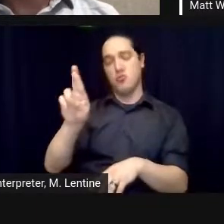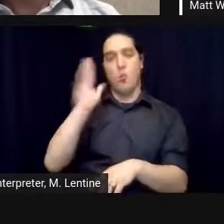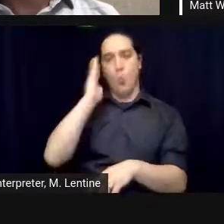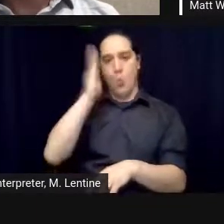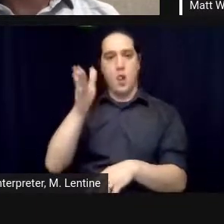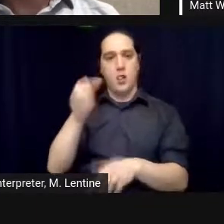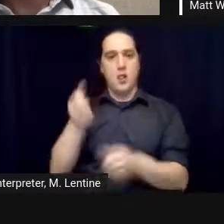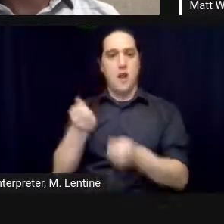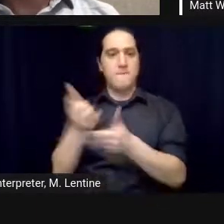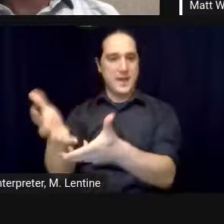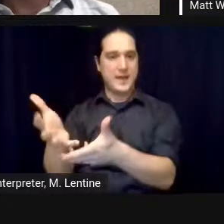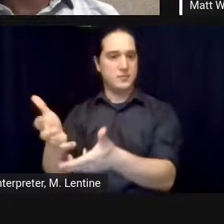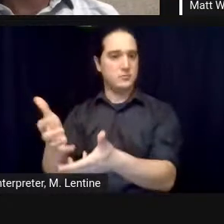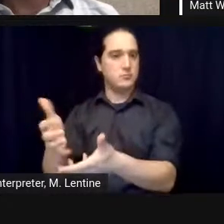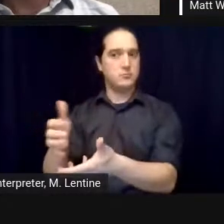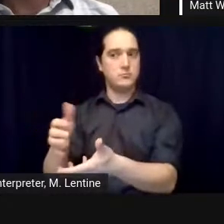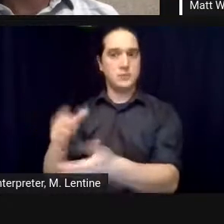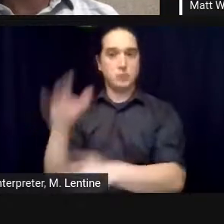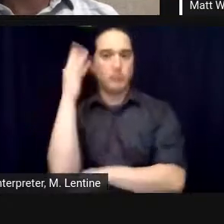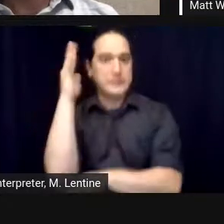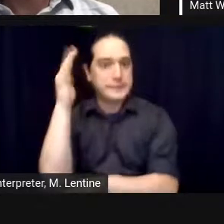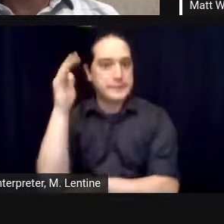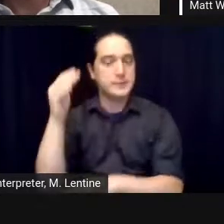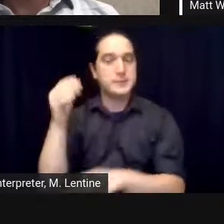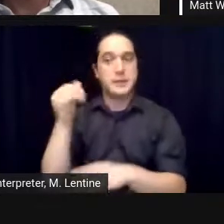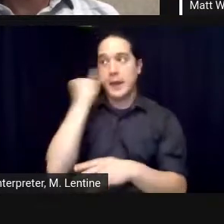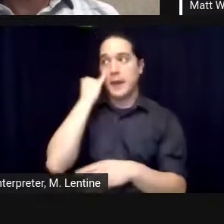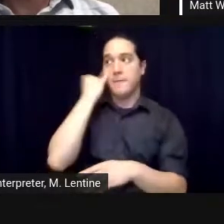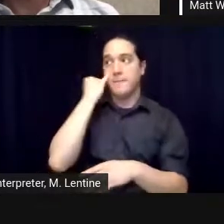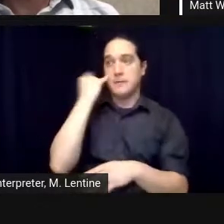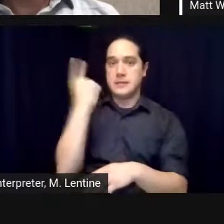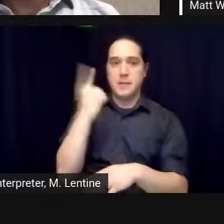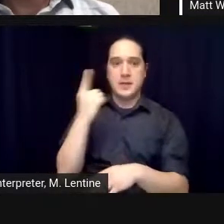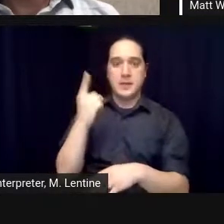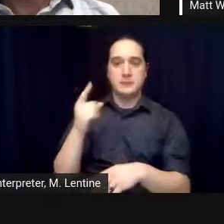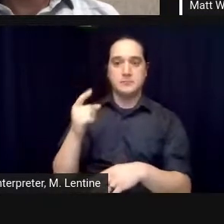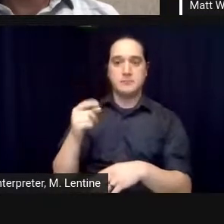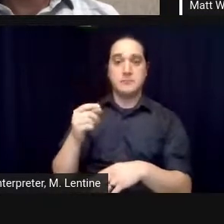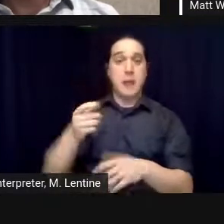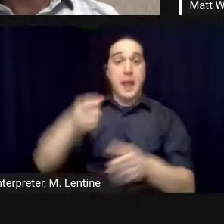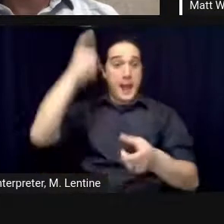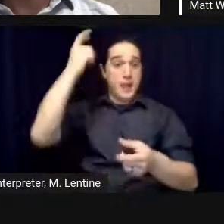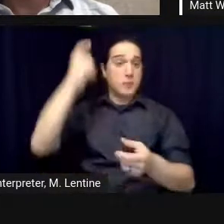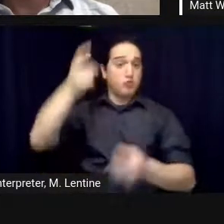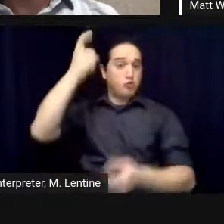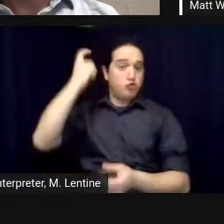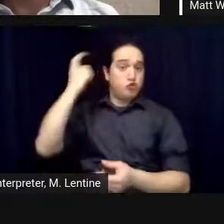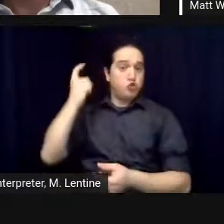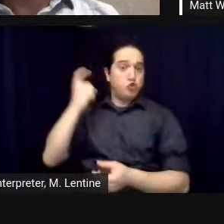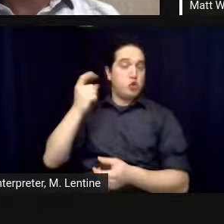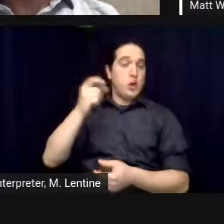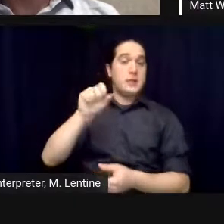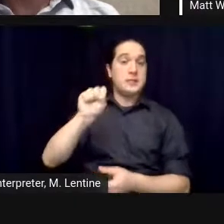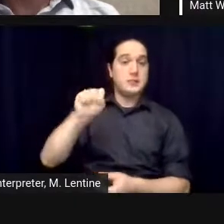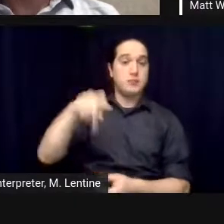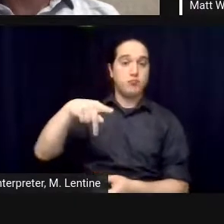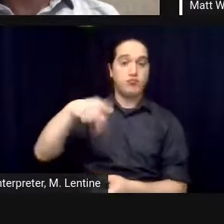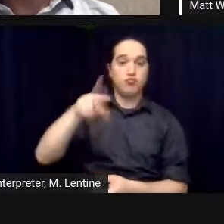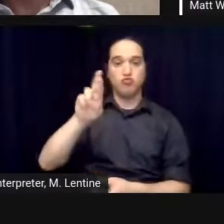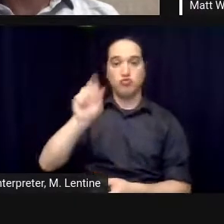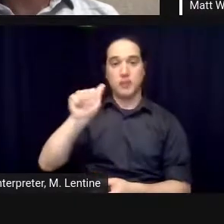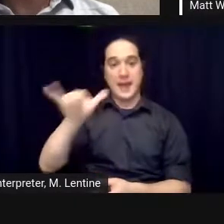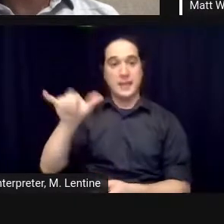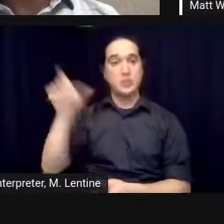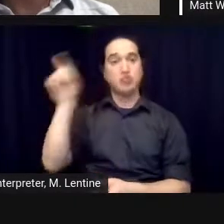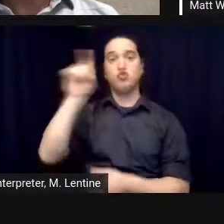glue and solvent and it begins to outgas you will trace that in your analytic laboratory and